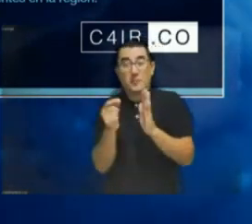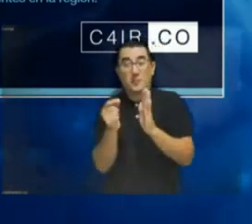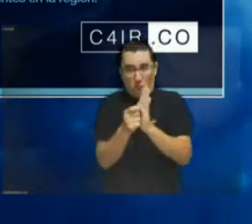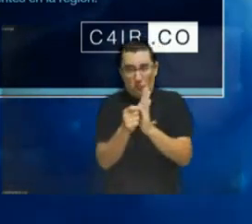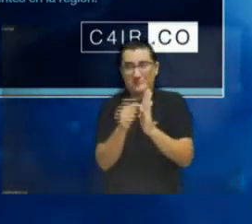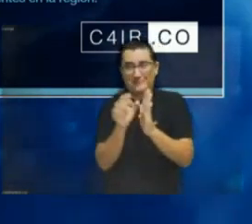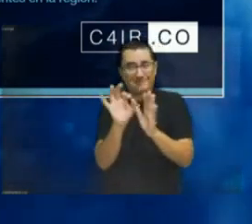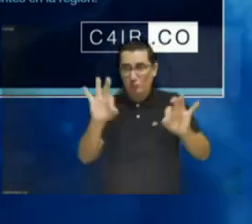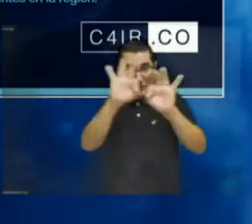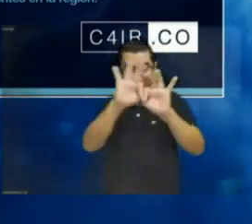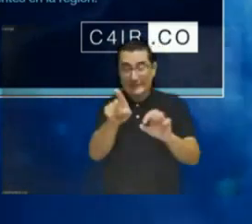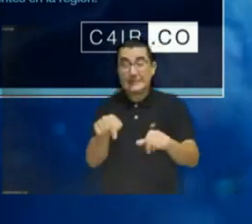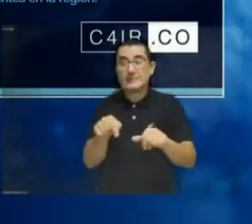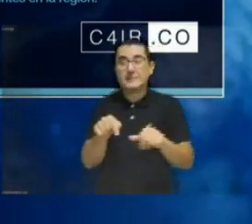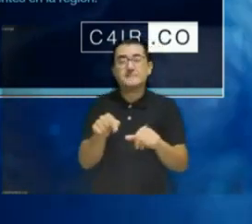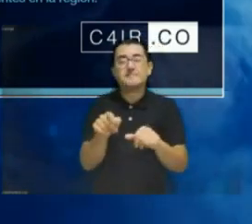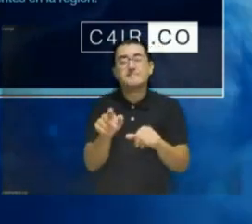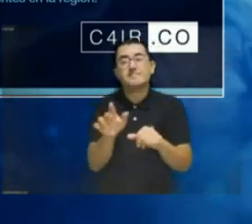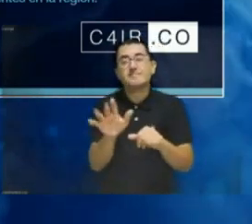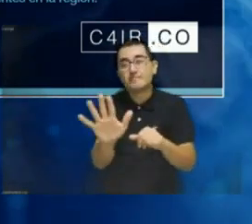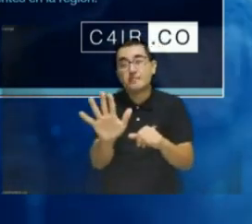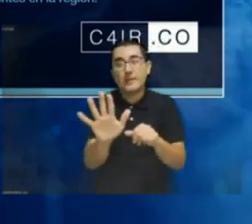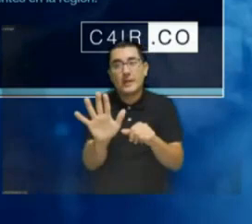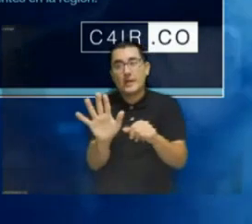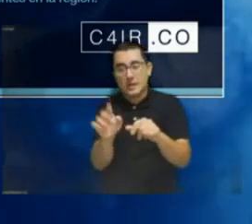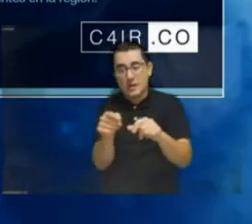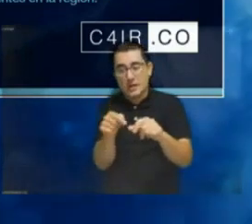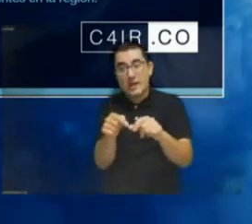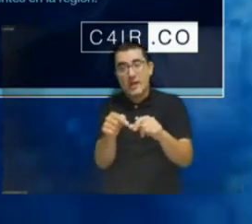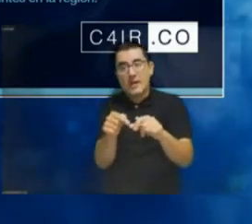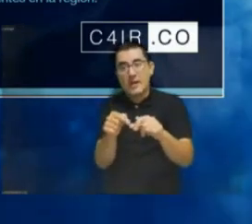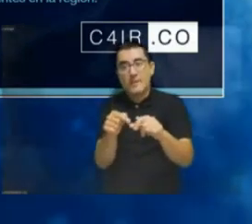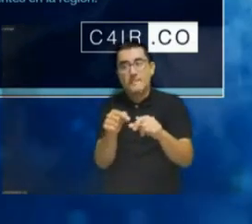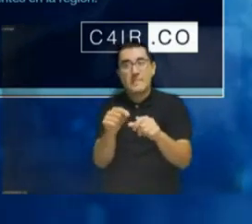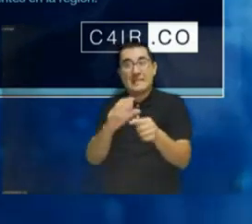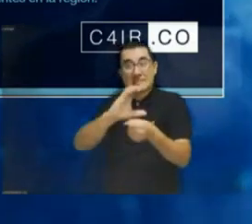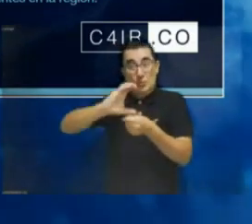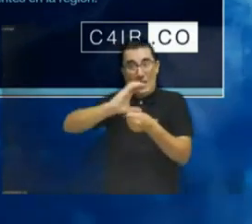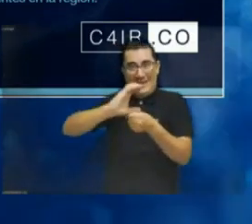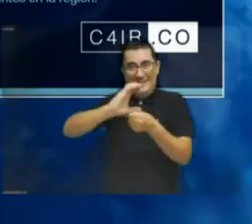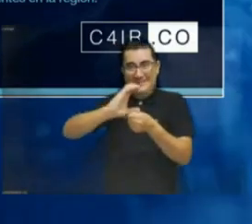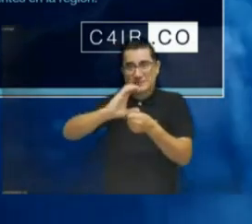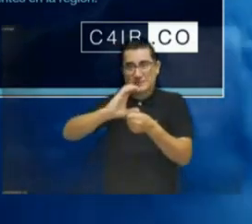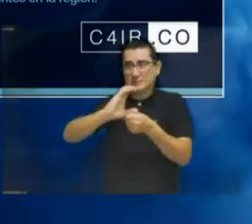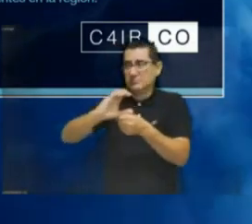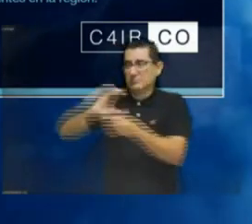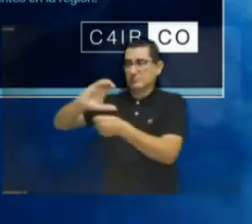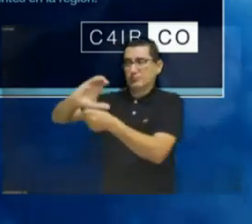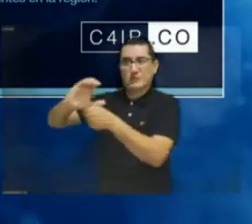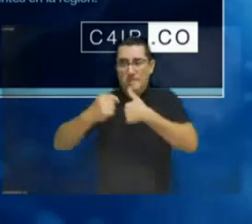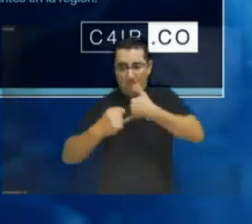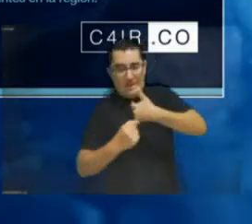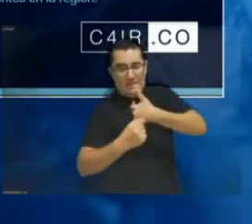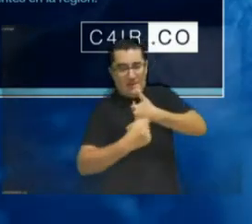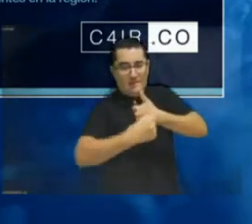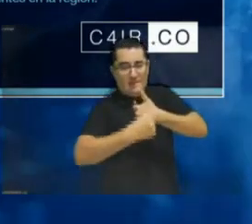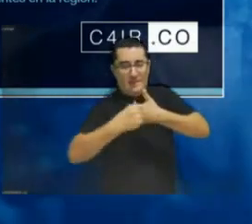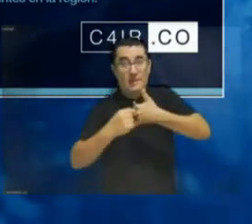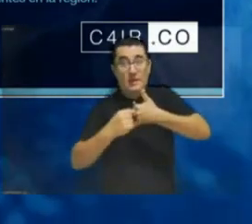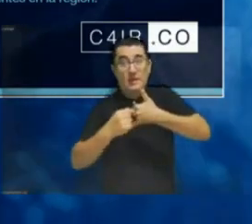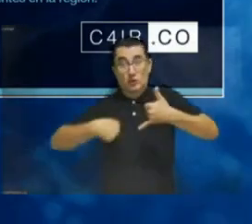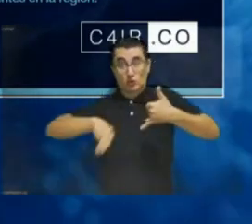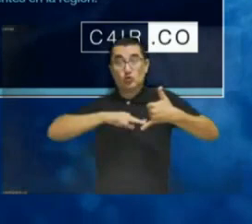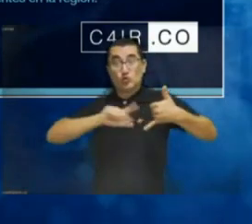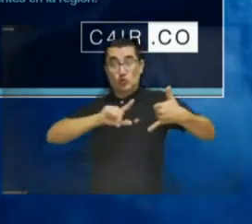the work conducted with the cities so